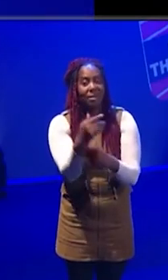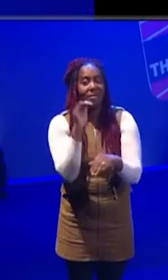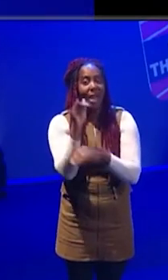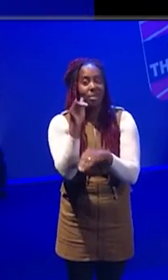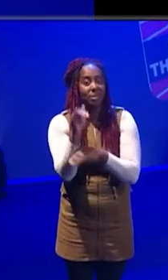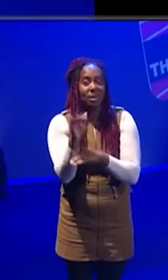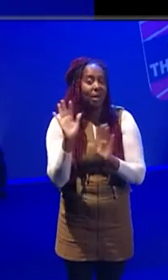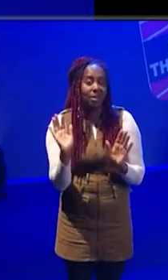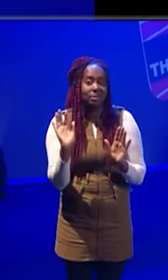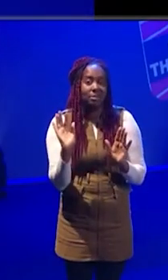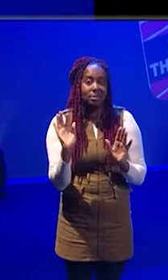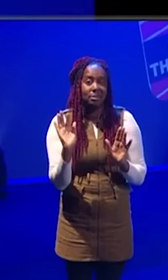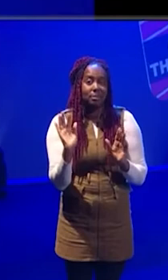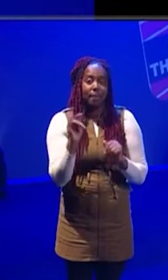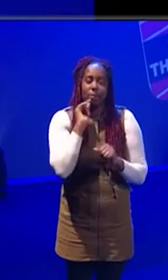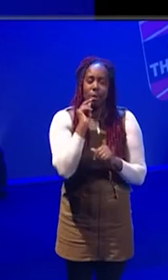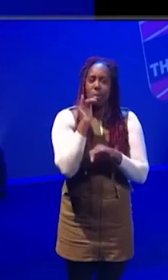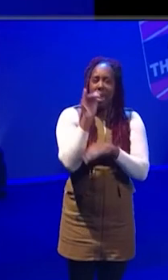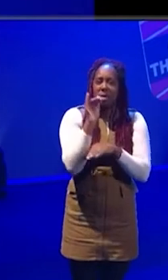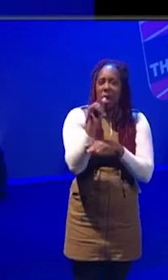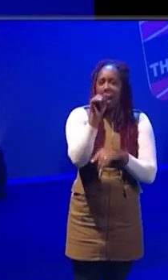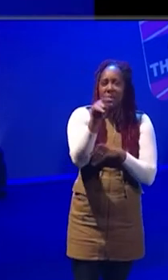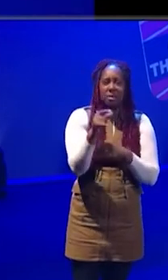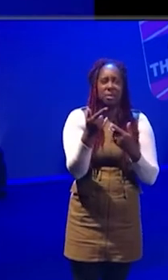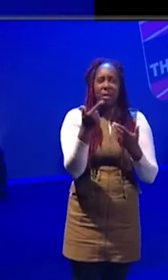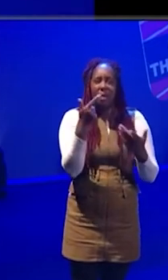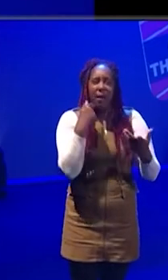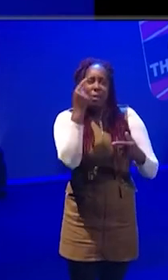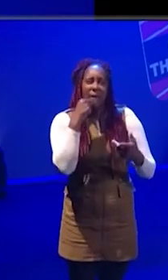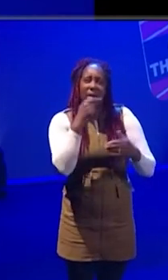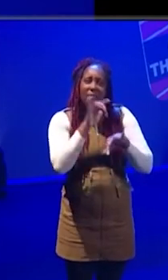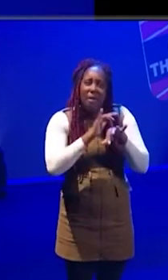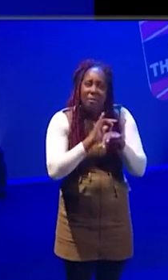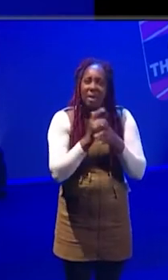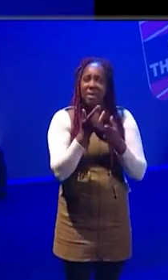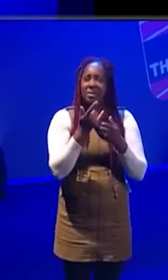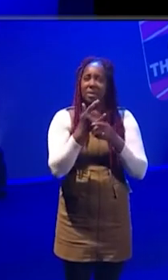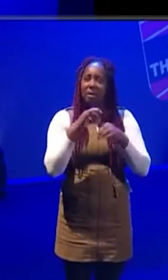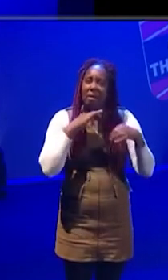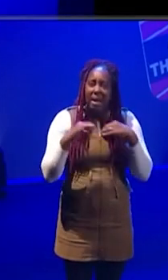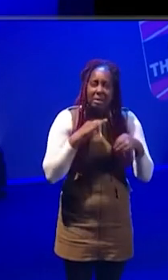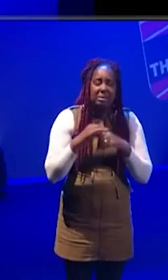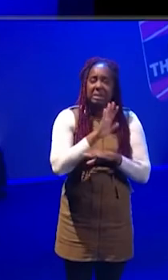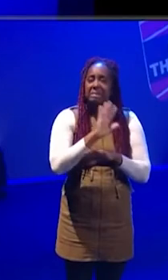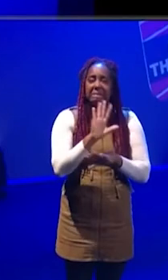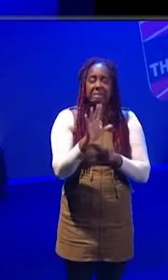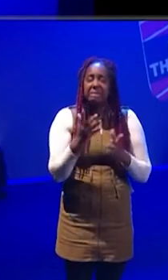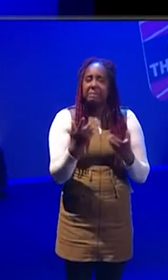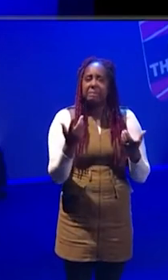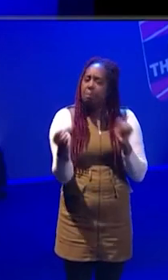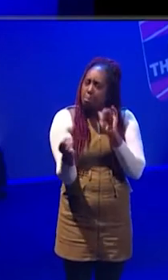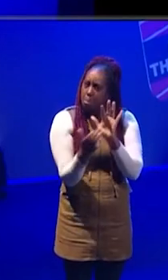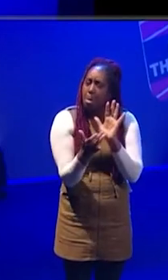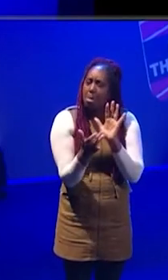unions, which are pretty weak, and outside of sort of statutory minimums, which are very low. So I think it's really